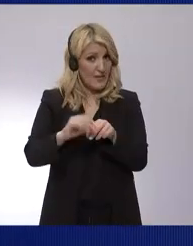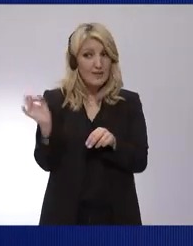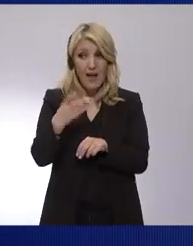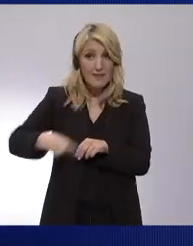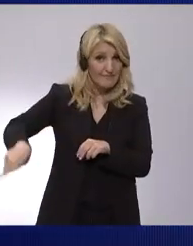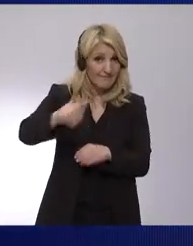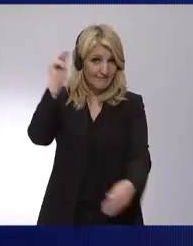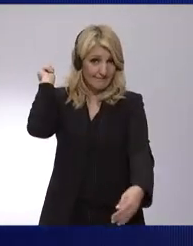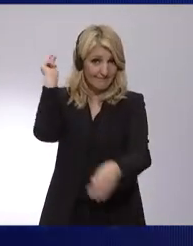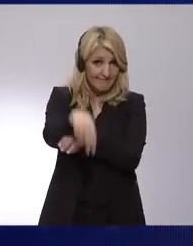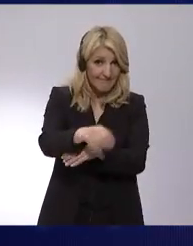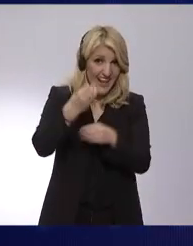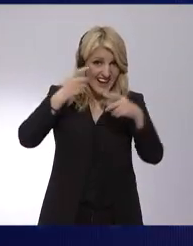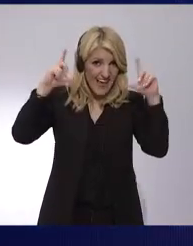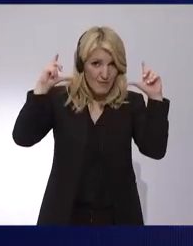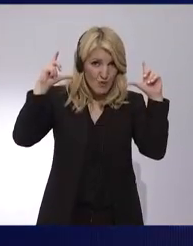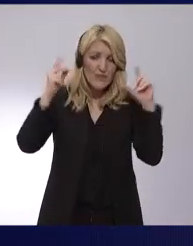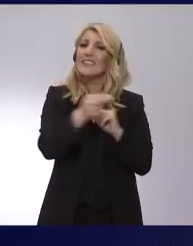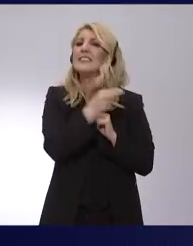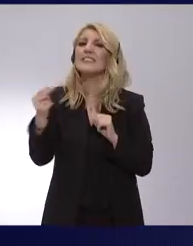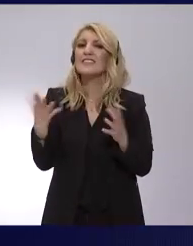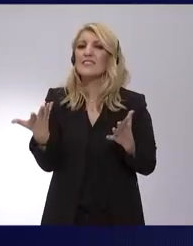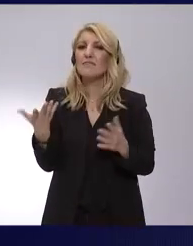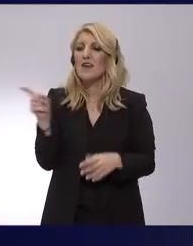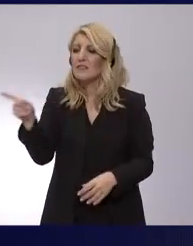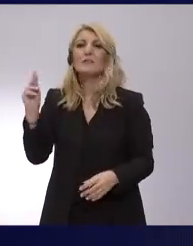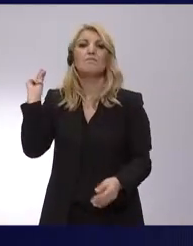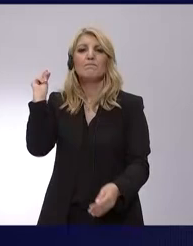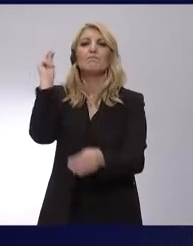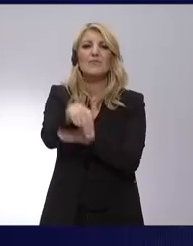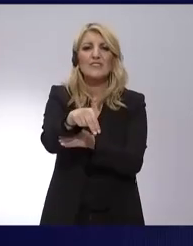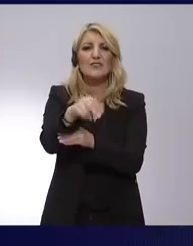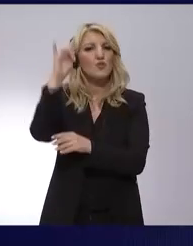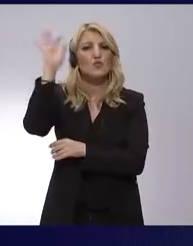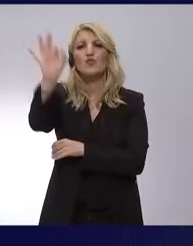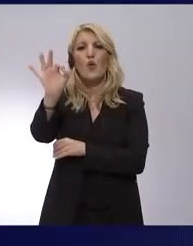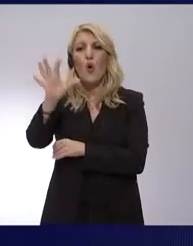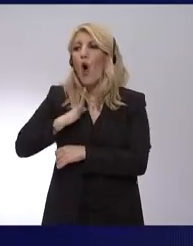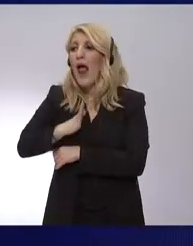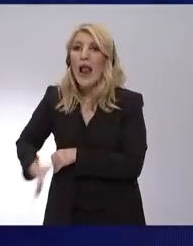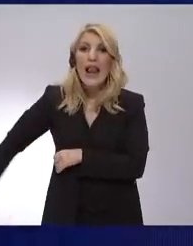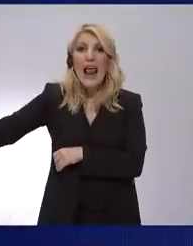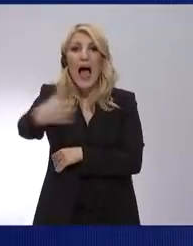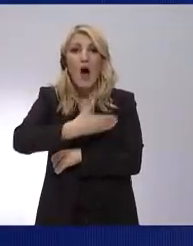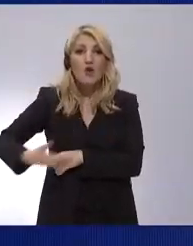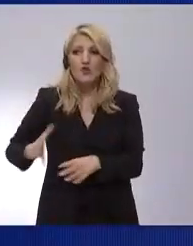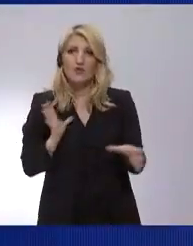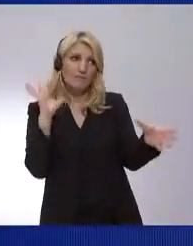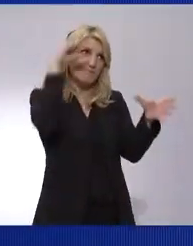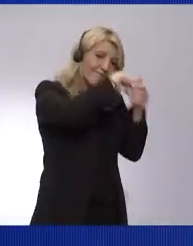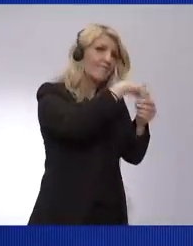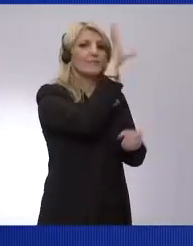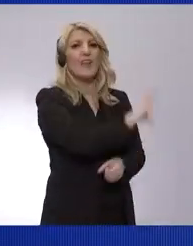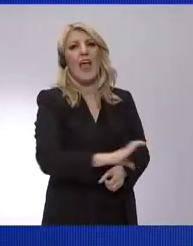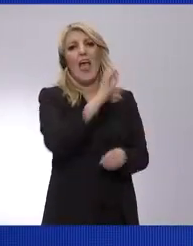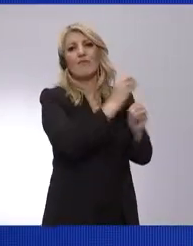Together, we are currently and we will be in the future the biggest group in the European Parliament. We